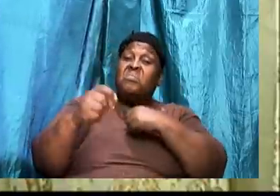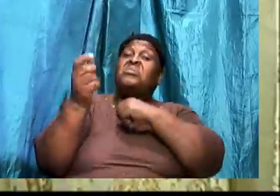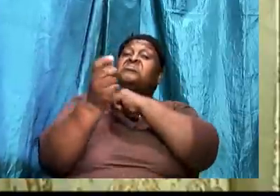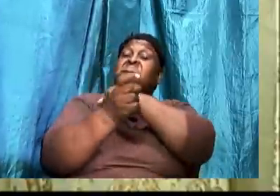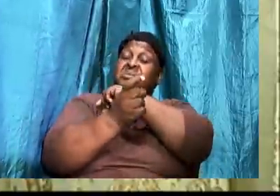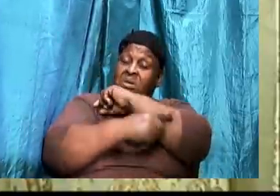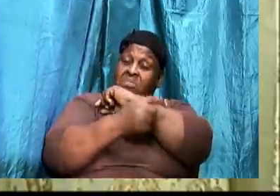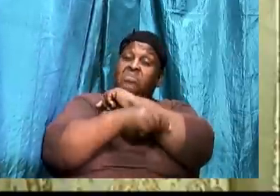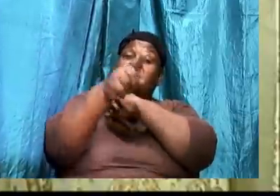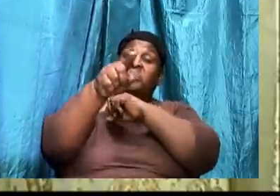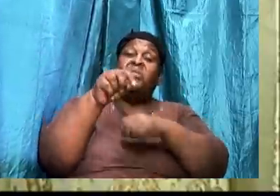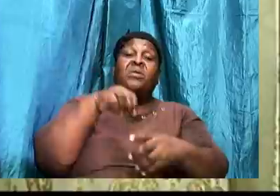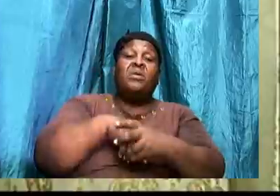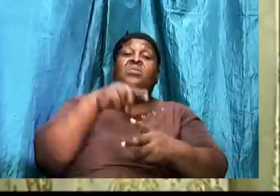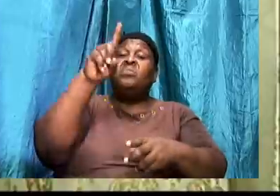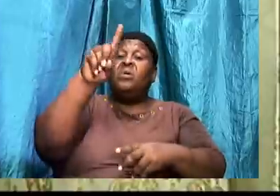ways.